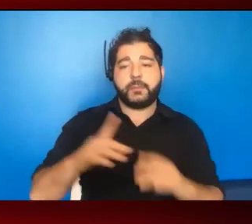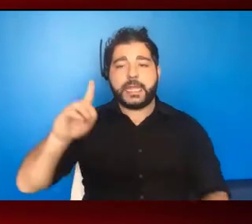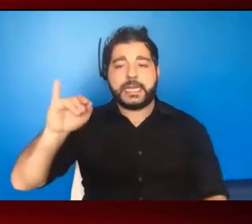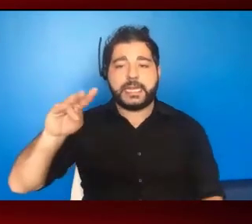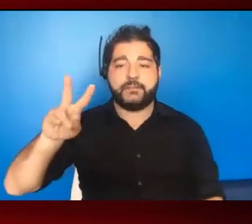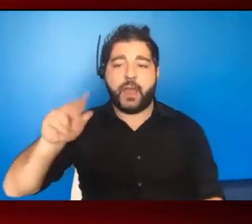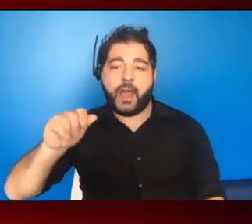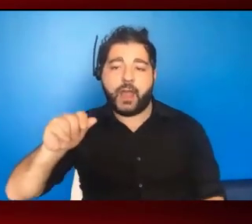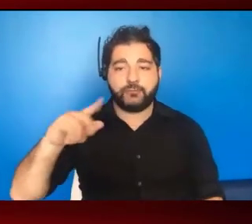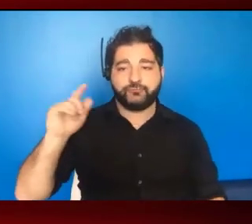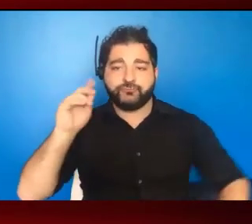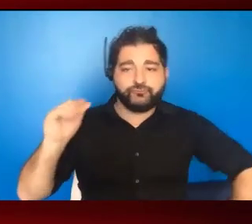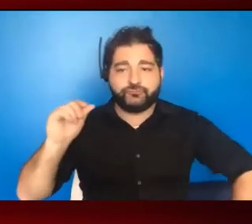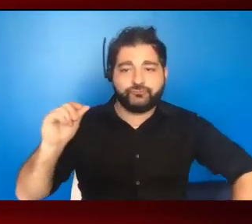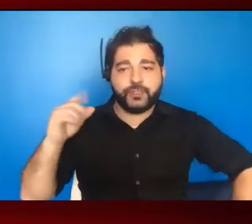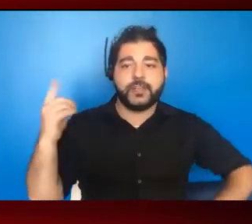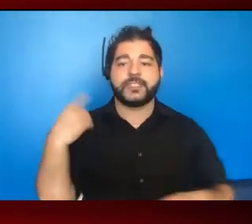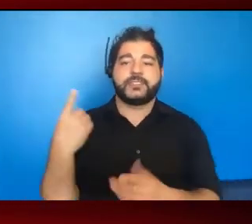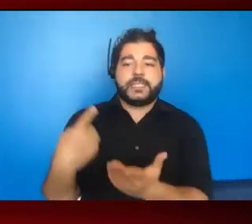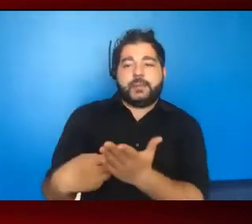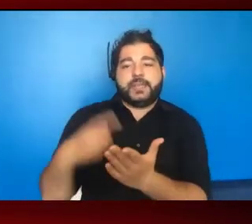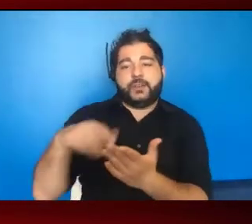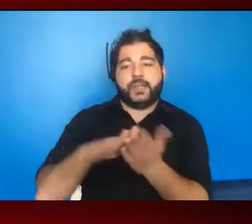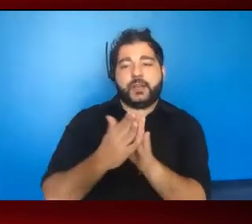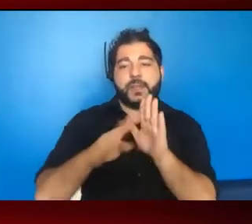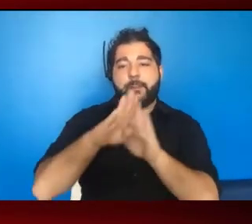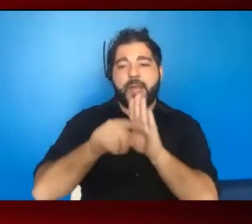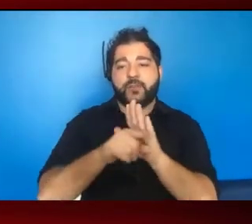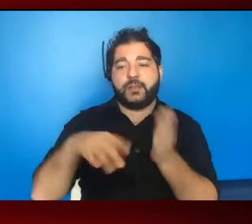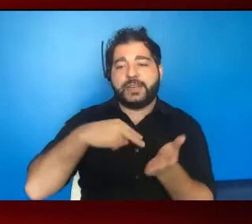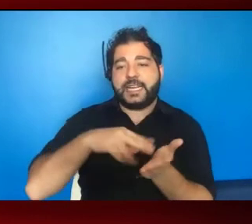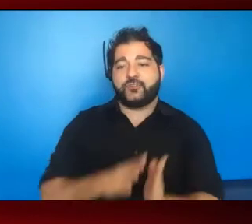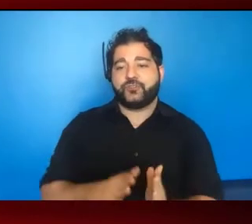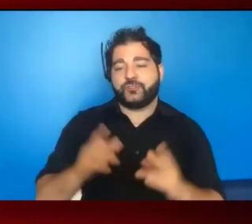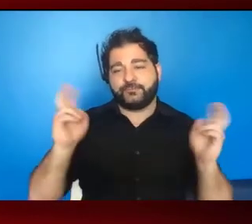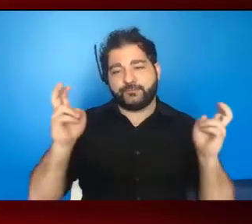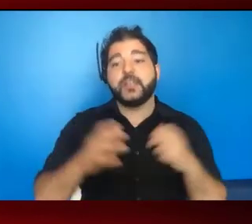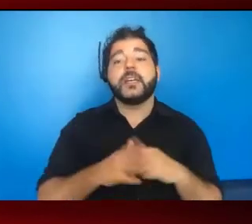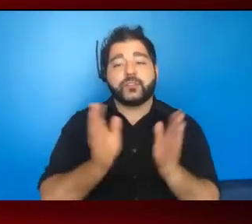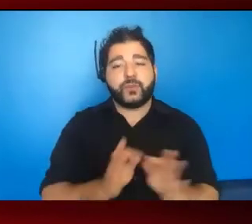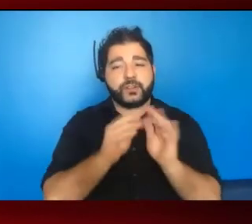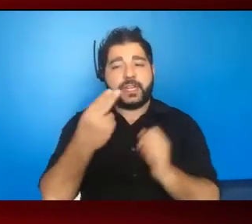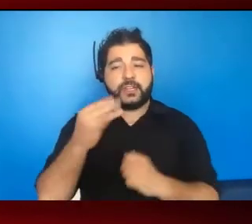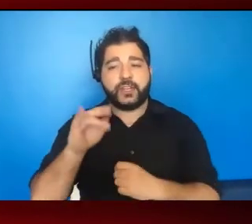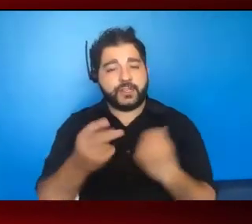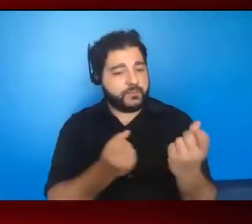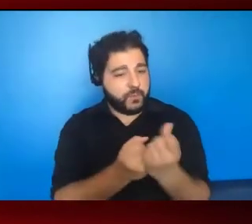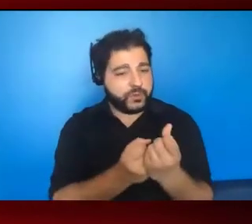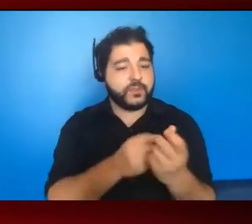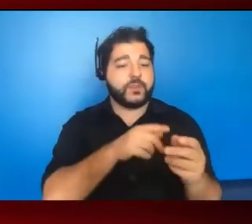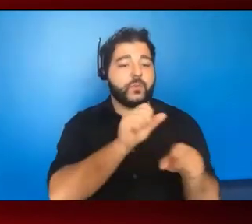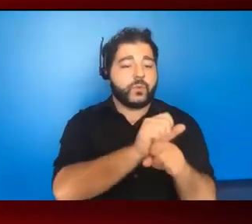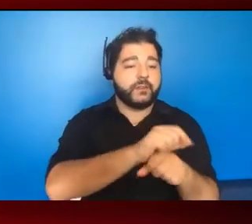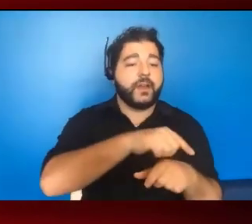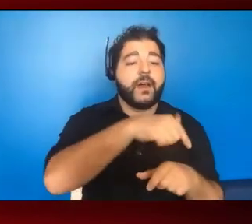Sometimes we have to be the background dancer. And working with these syndemics, it's critical that HIV support the work of other areas and